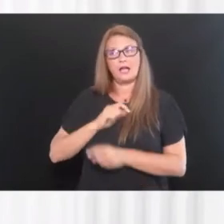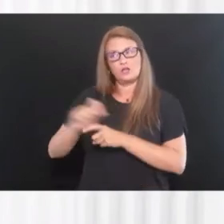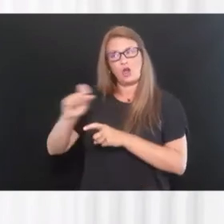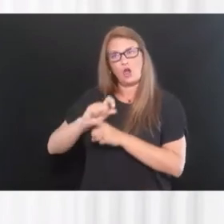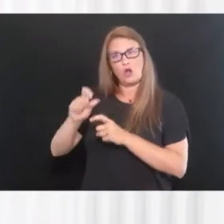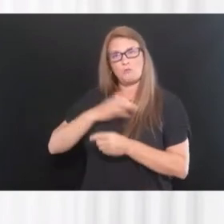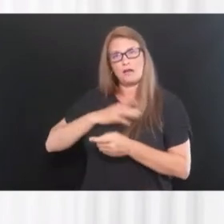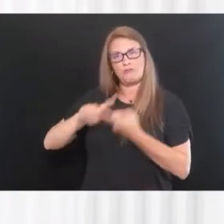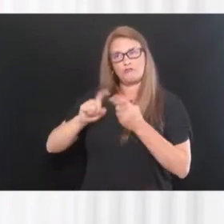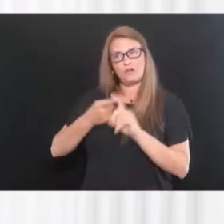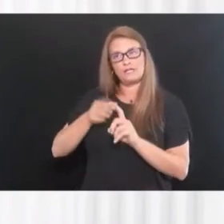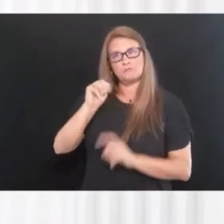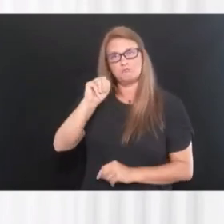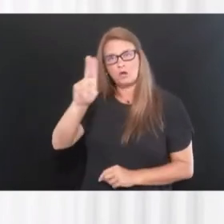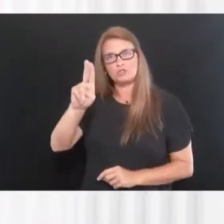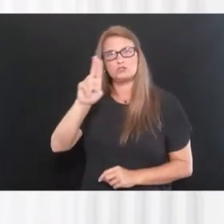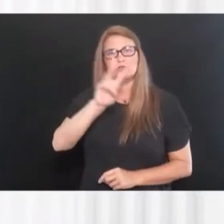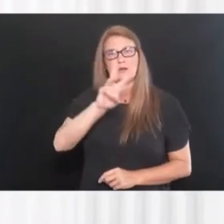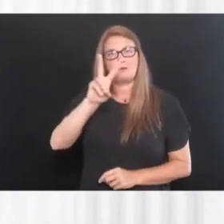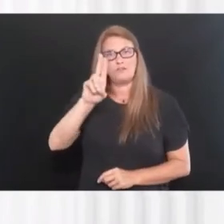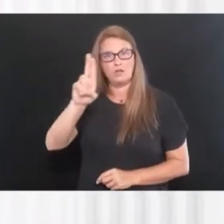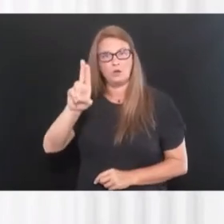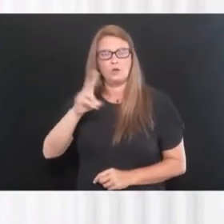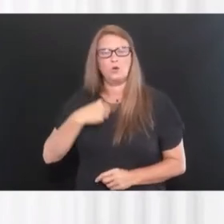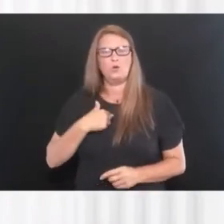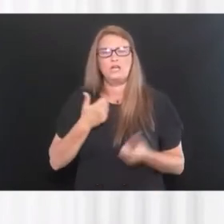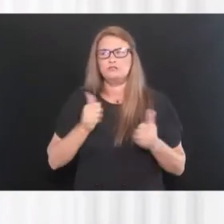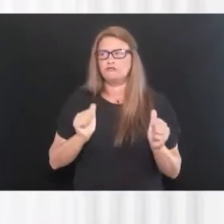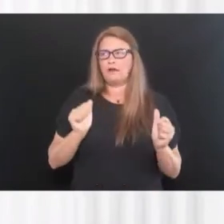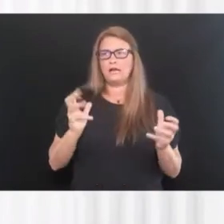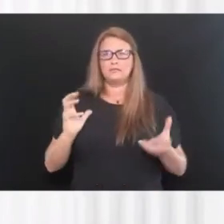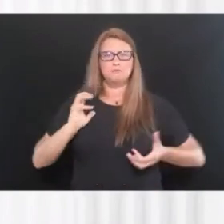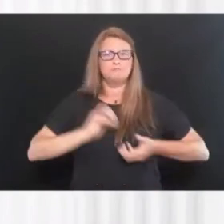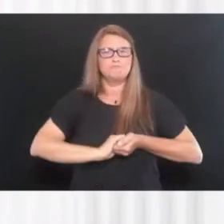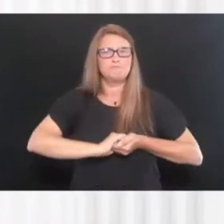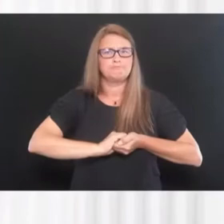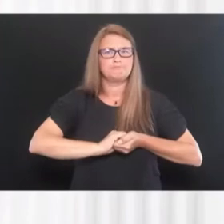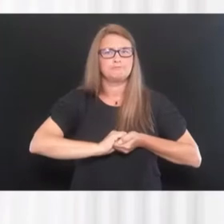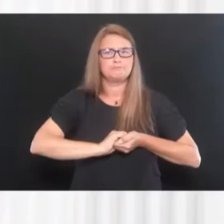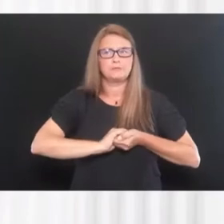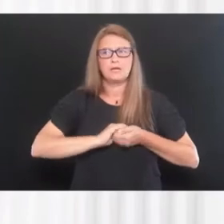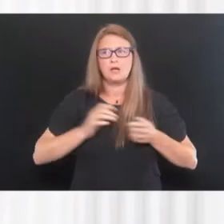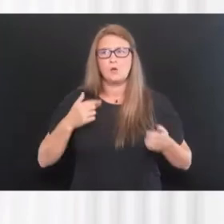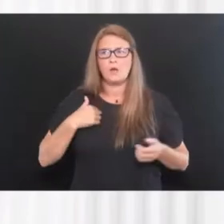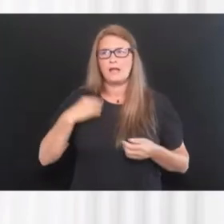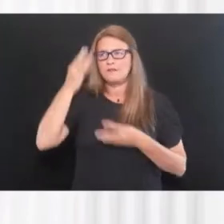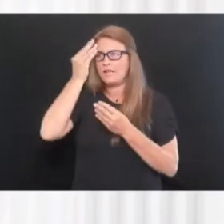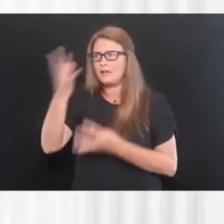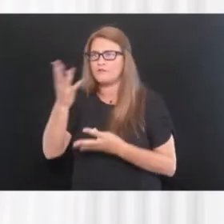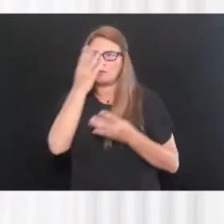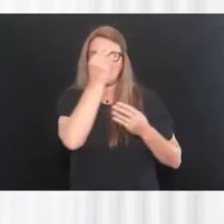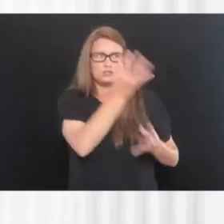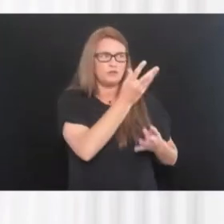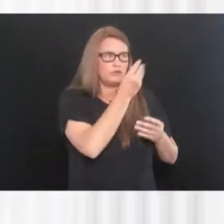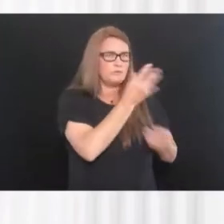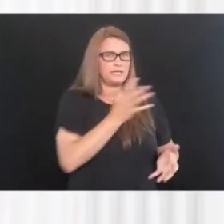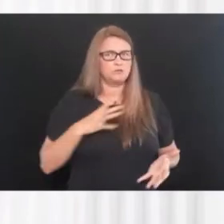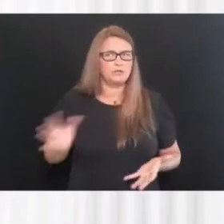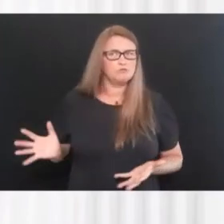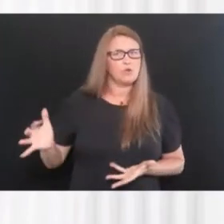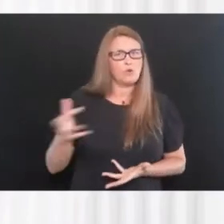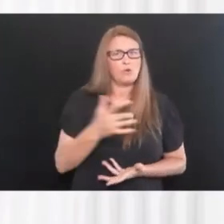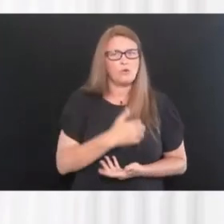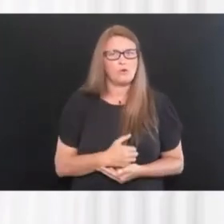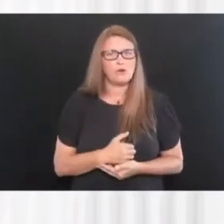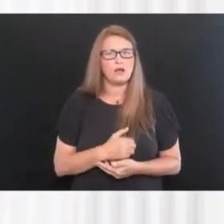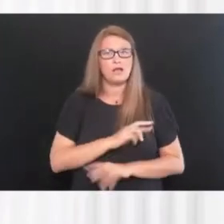at Marshall University and WVU. And, and what we tried to do is, is coalesce all the information we had at the time to best prep,